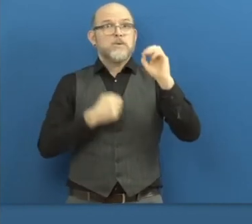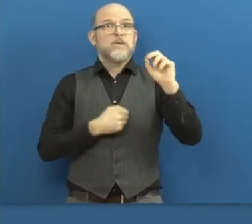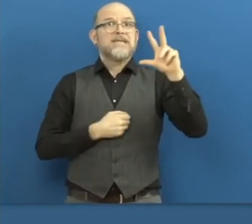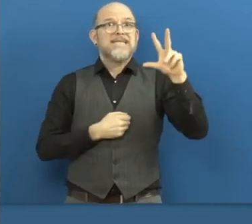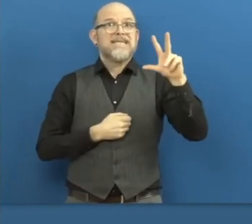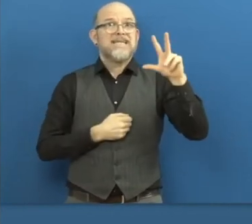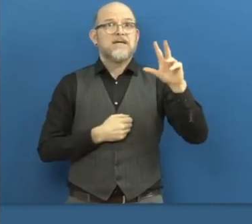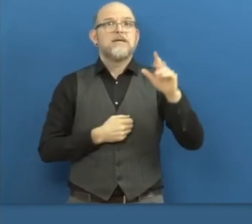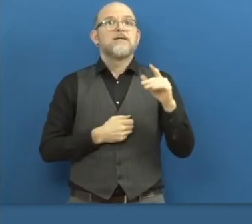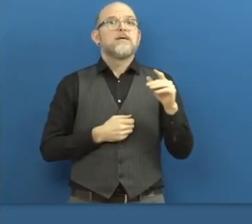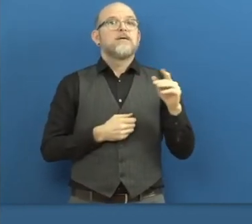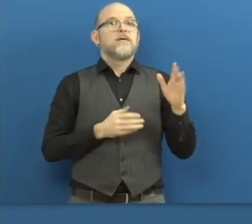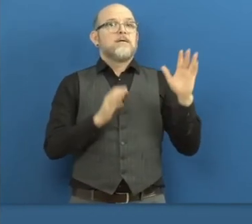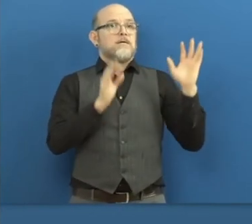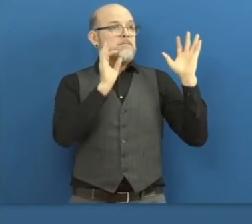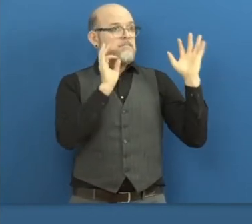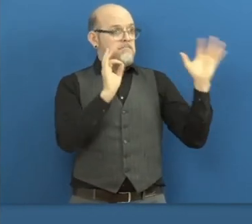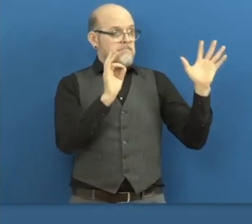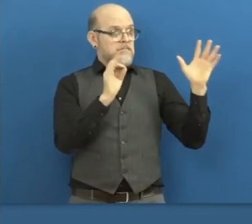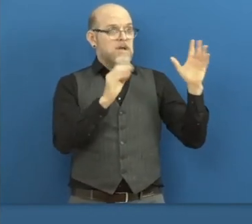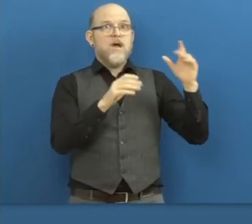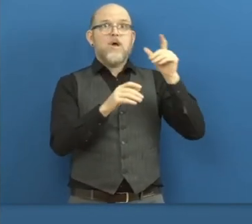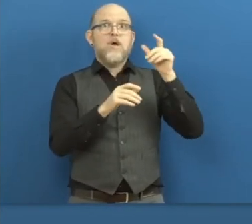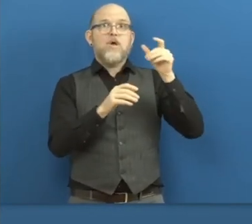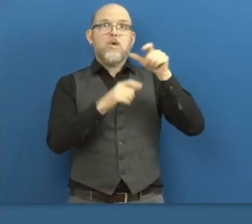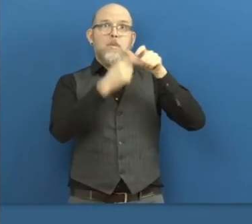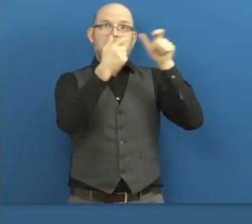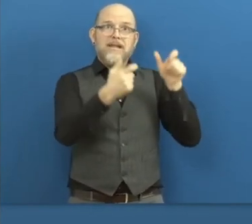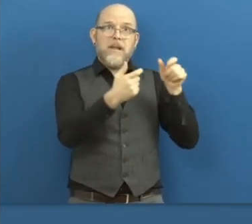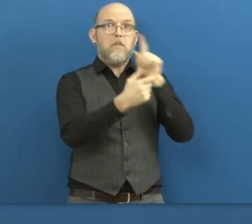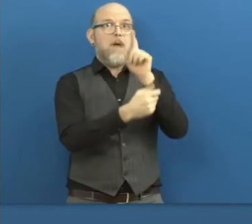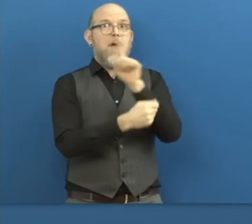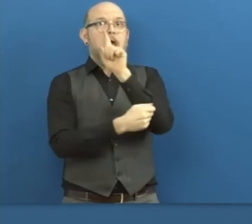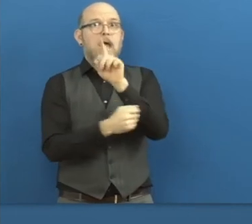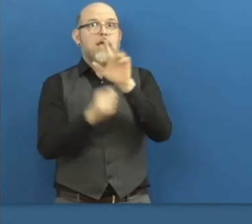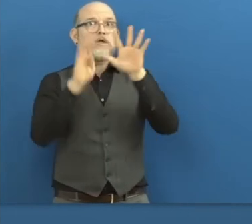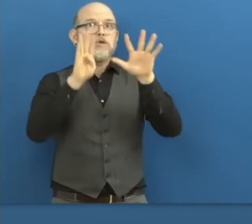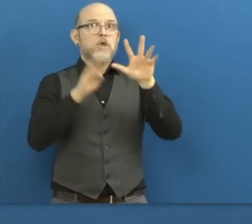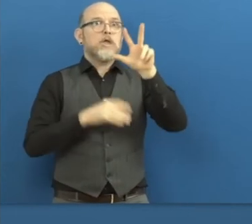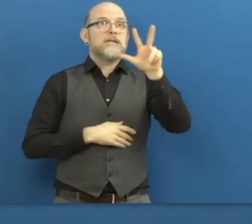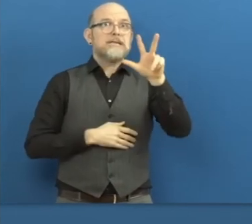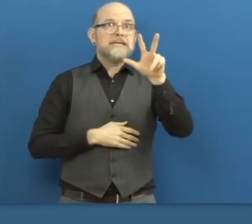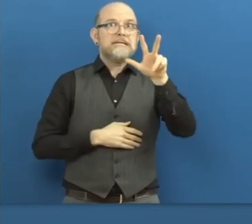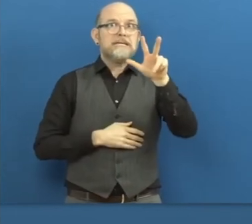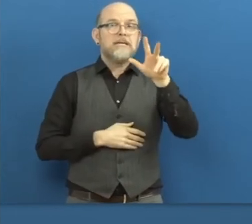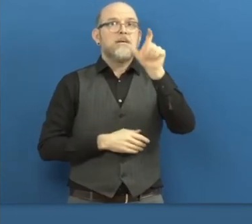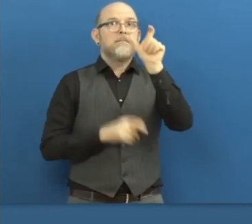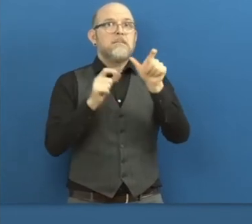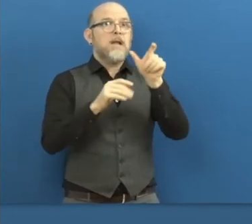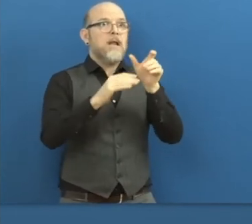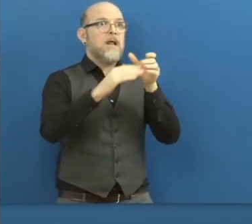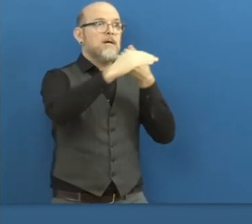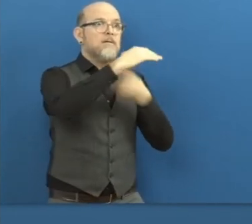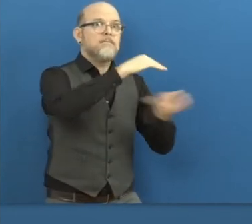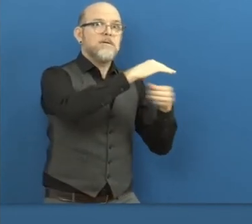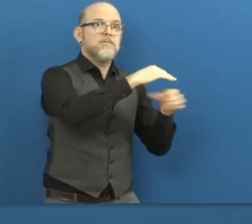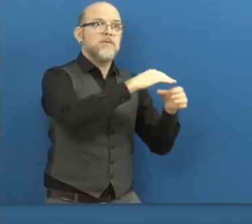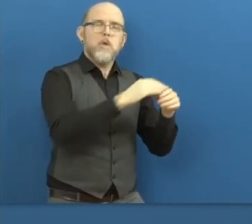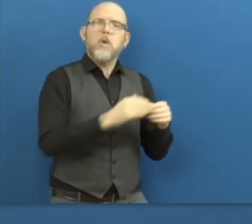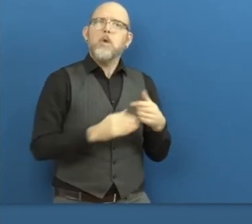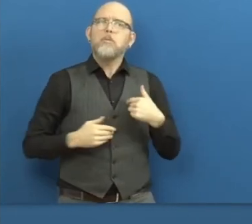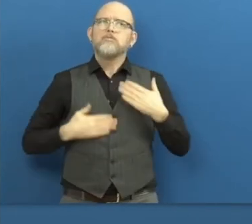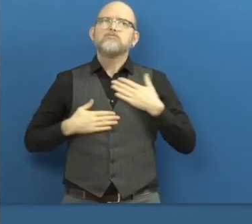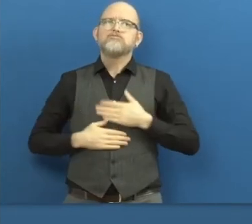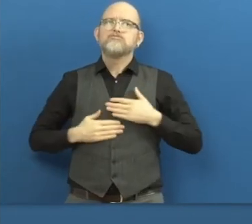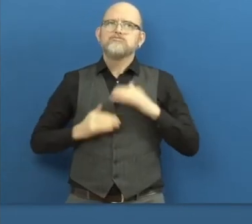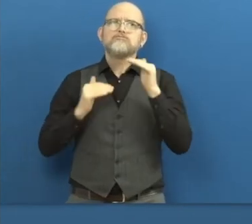193. So, so far, that's a good progress. And we hope to onboard other people, other